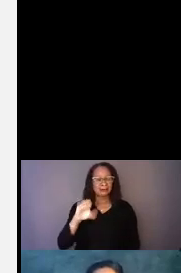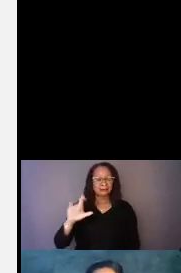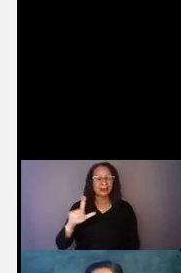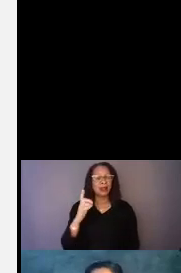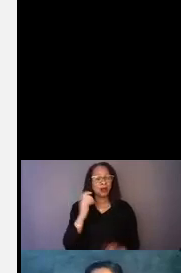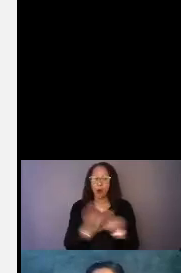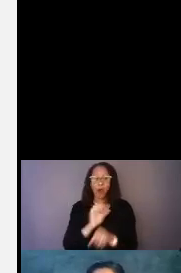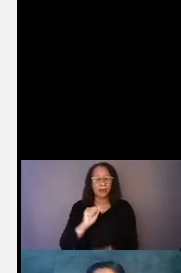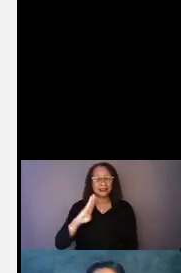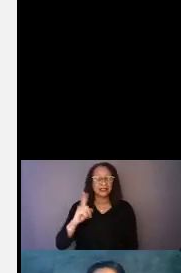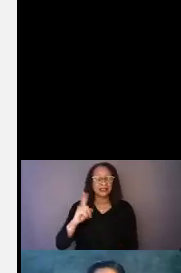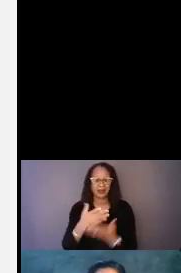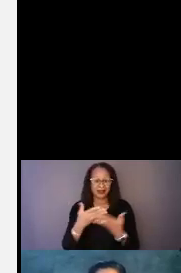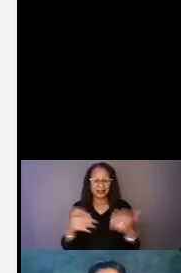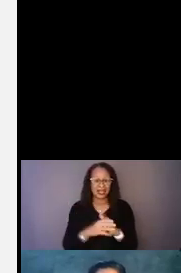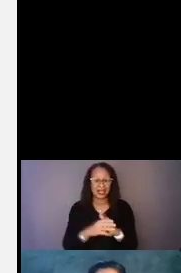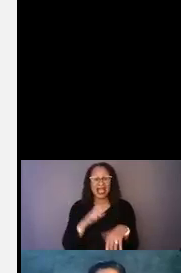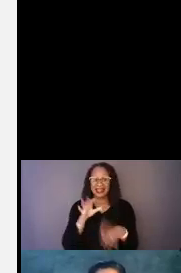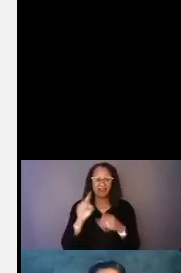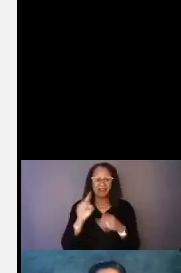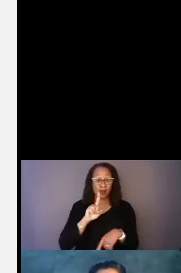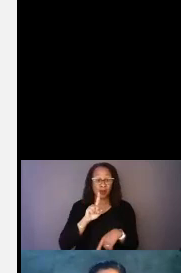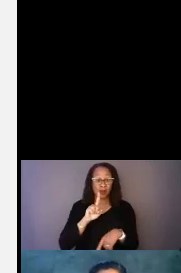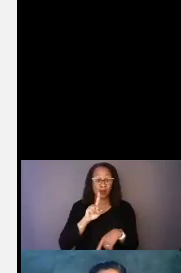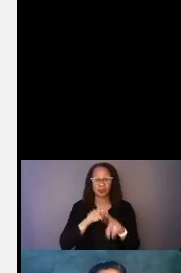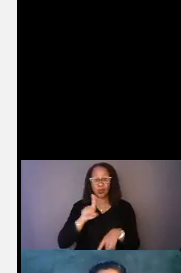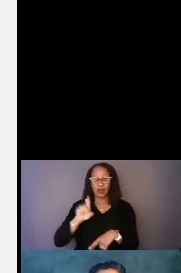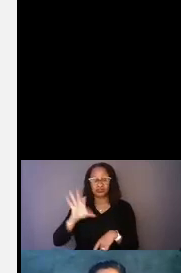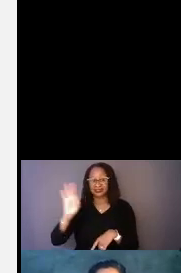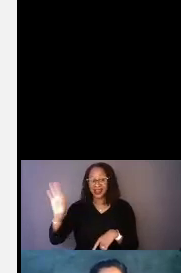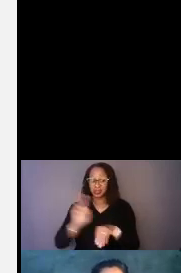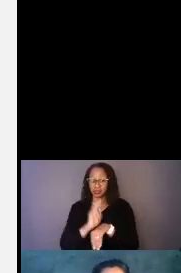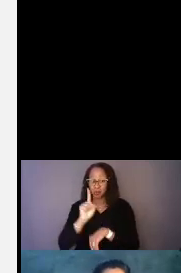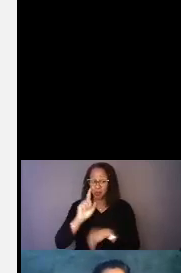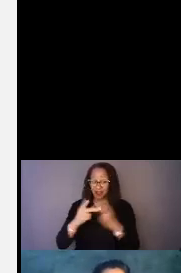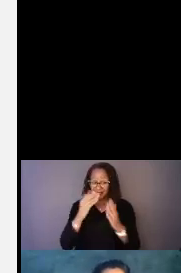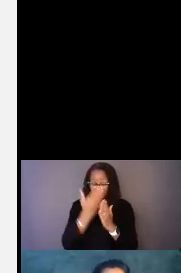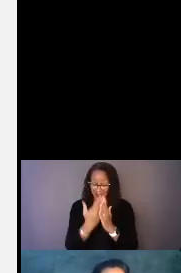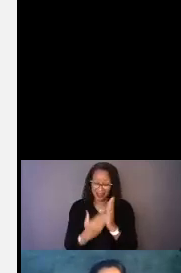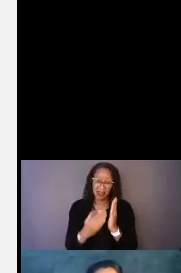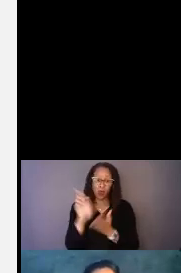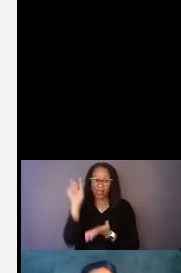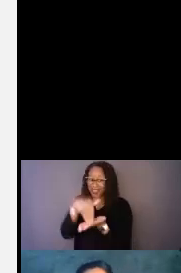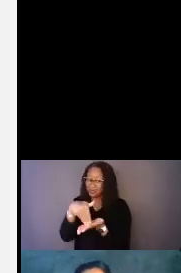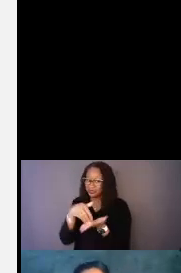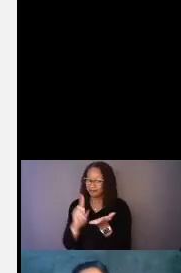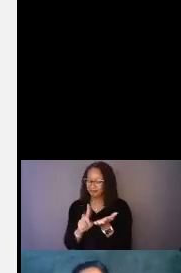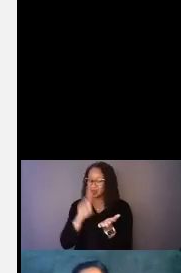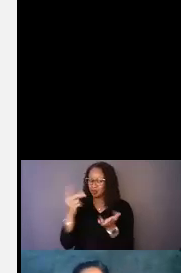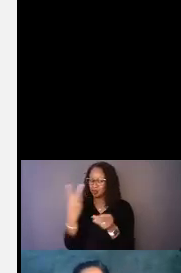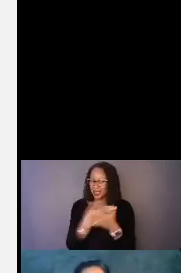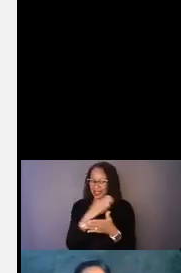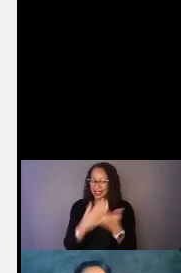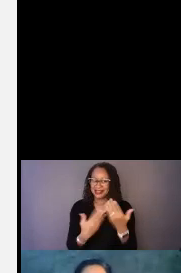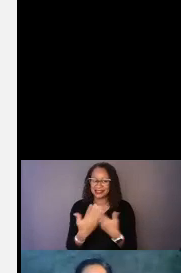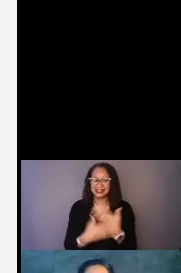one to 999, using one hand, because at 1000 I need two hands. And on the left hand side you